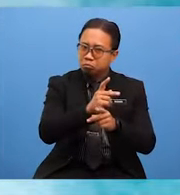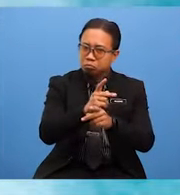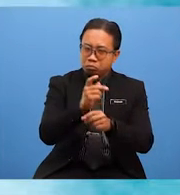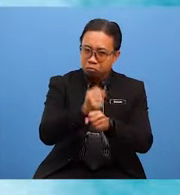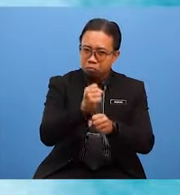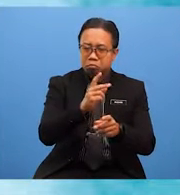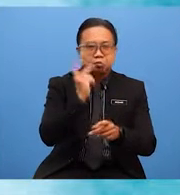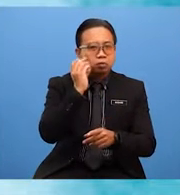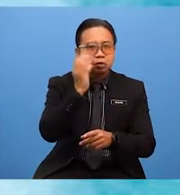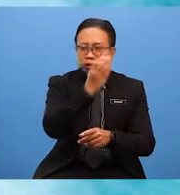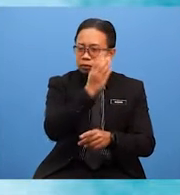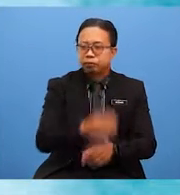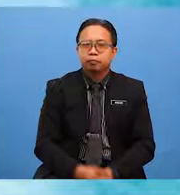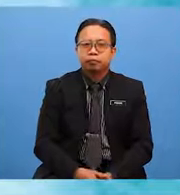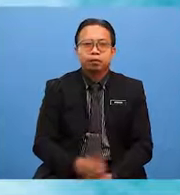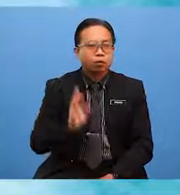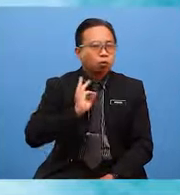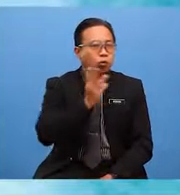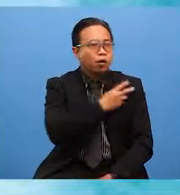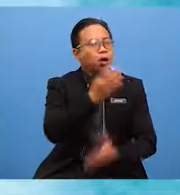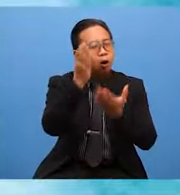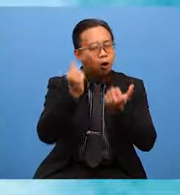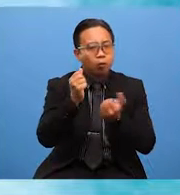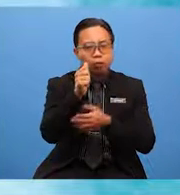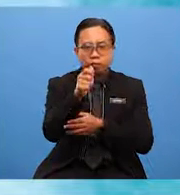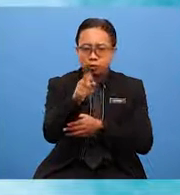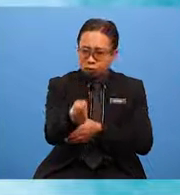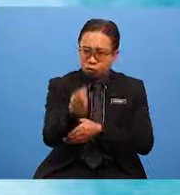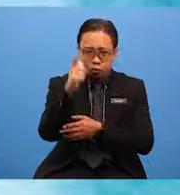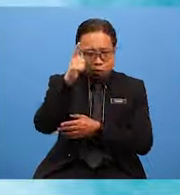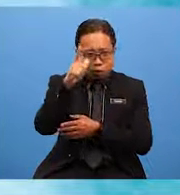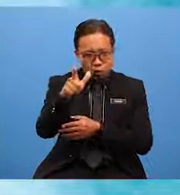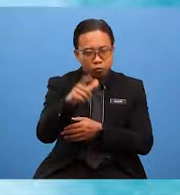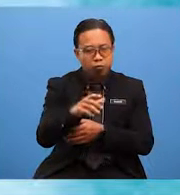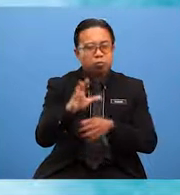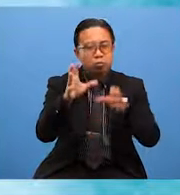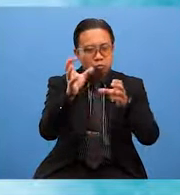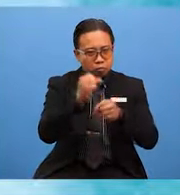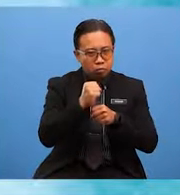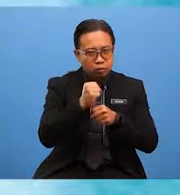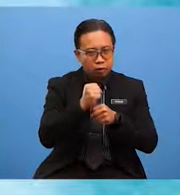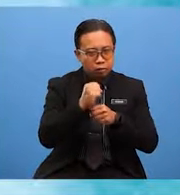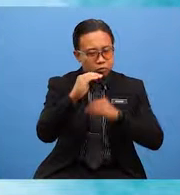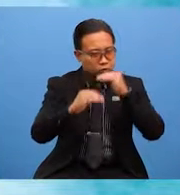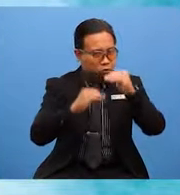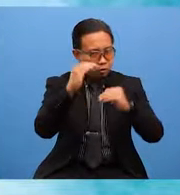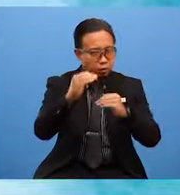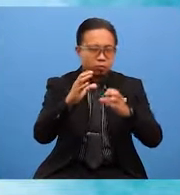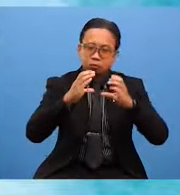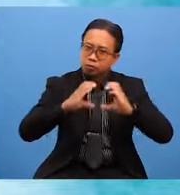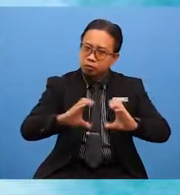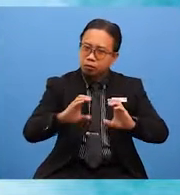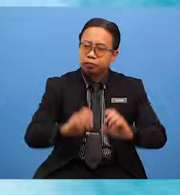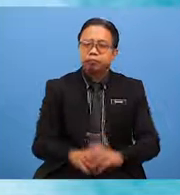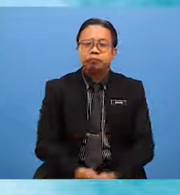We hope that you will look into our complaints and take immediate steps to remedy the situation.